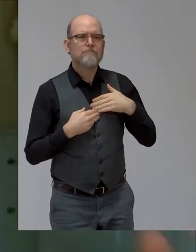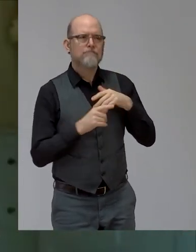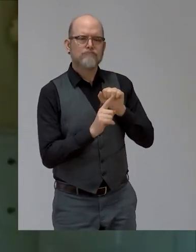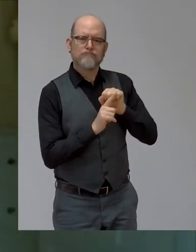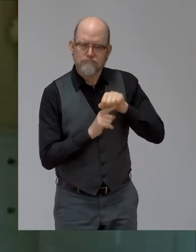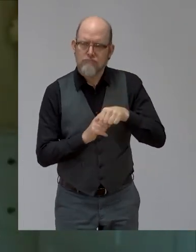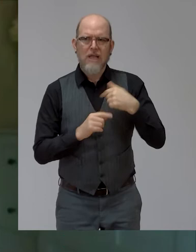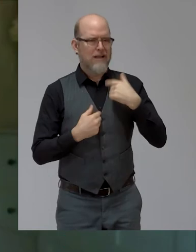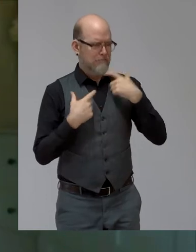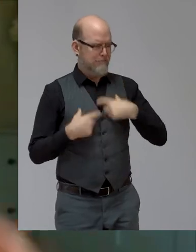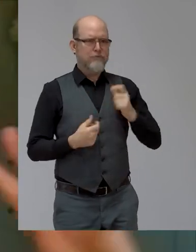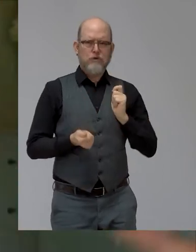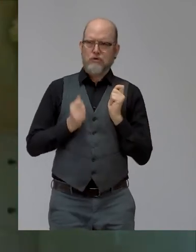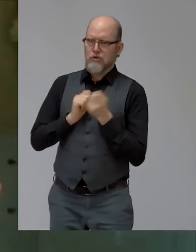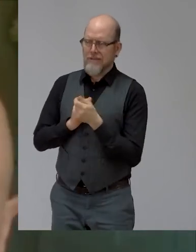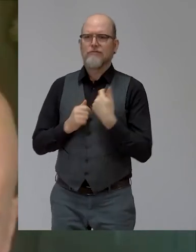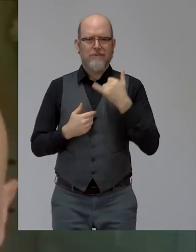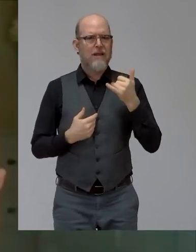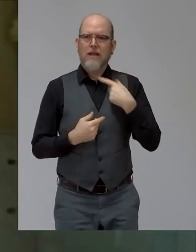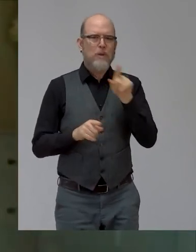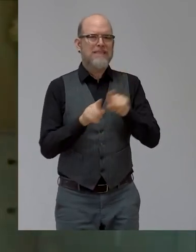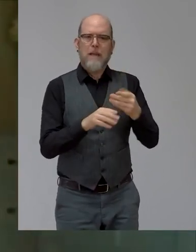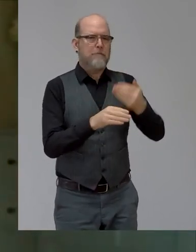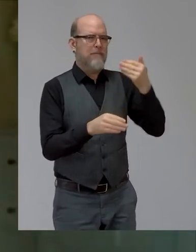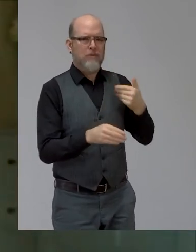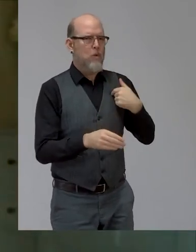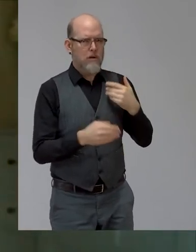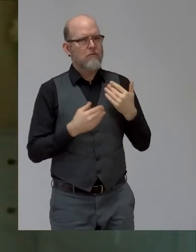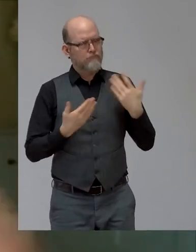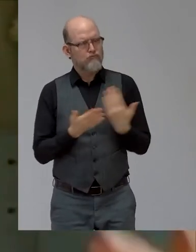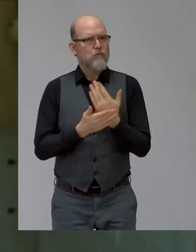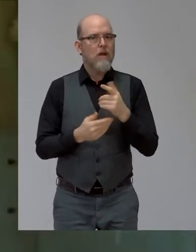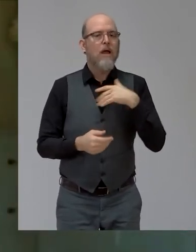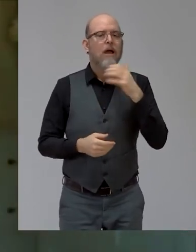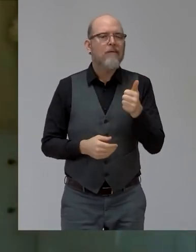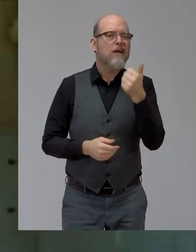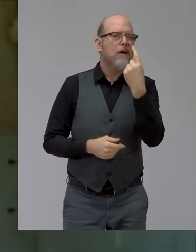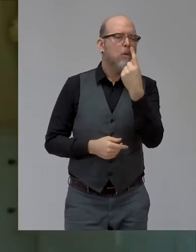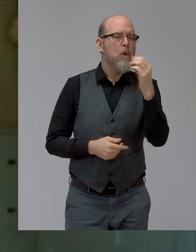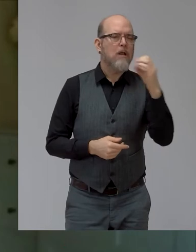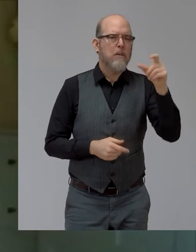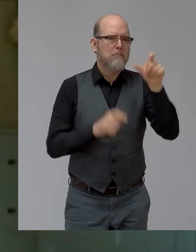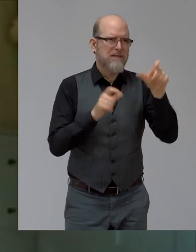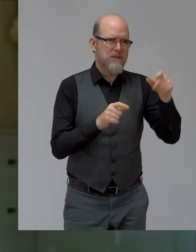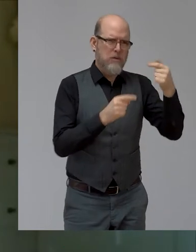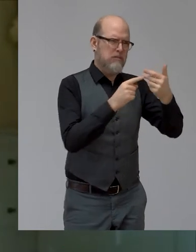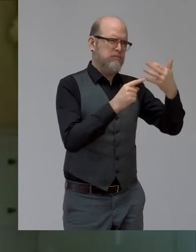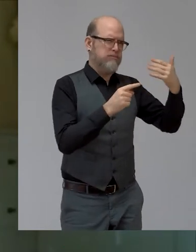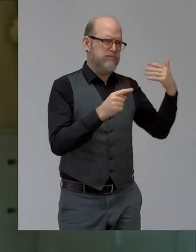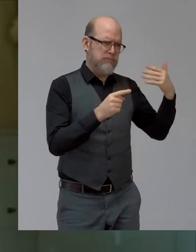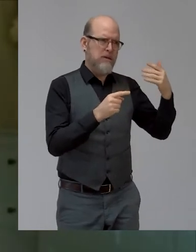34 years in the same company, it was only a couple of hundred people. And I joined, it's now 7,000. I've traveled every country, launched many of them. And